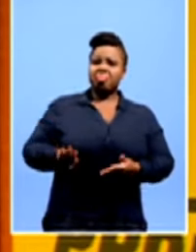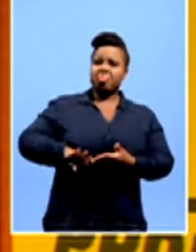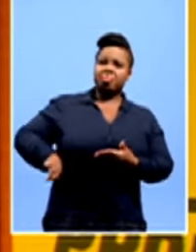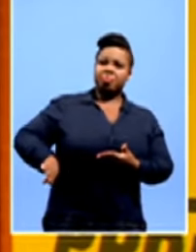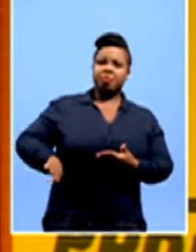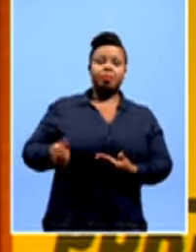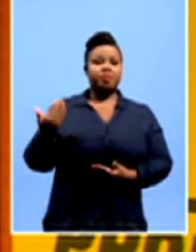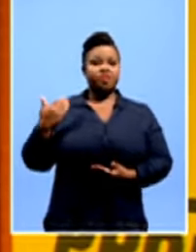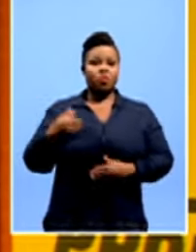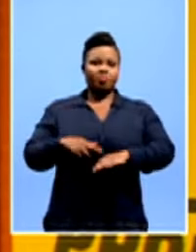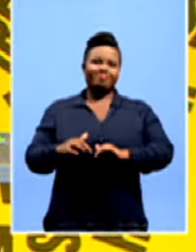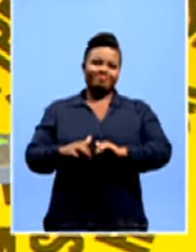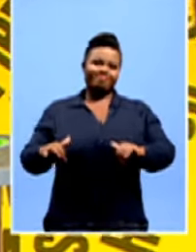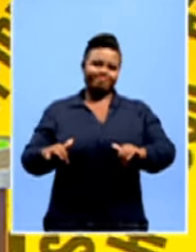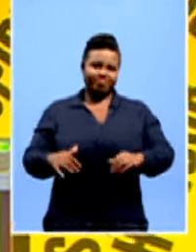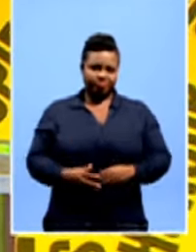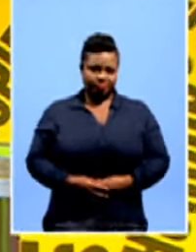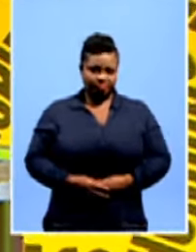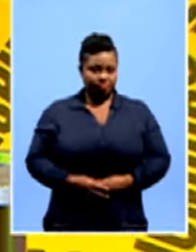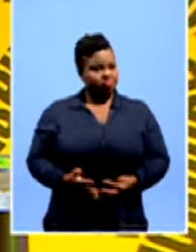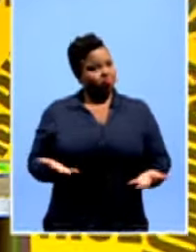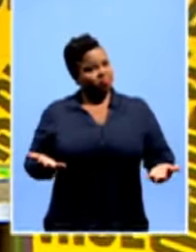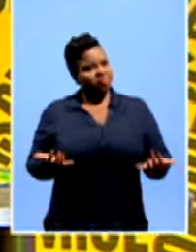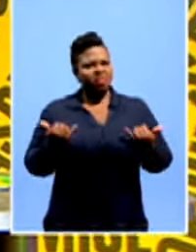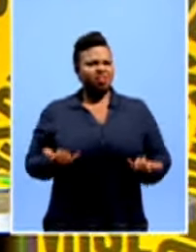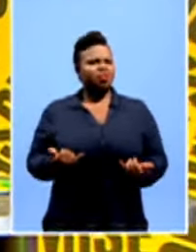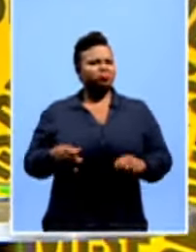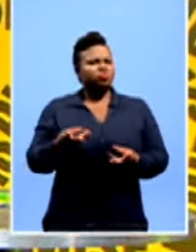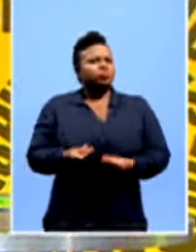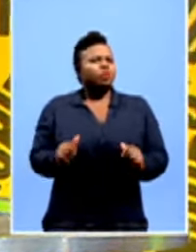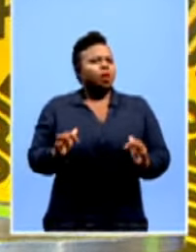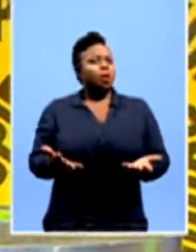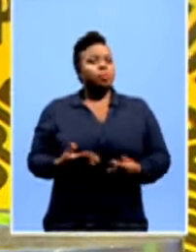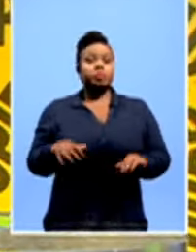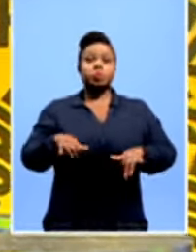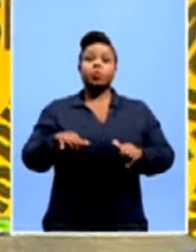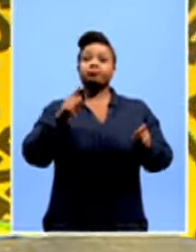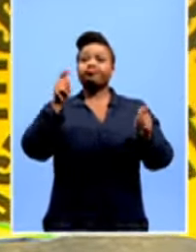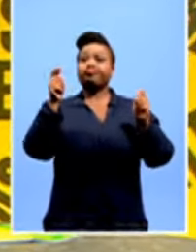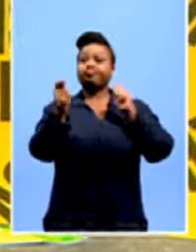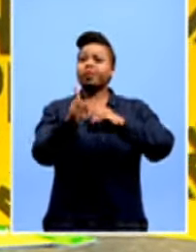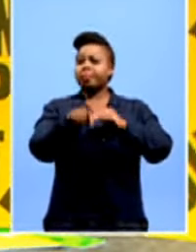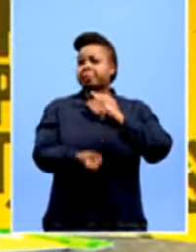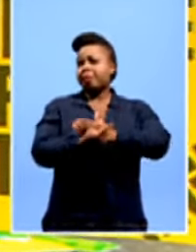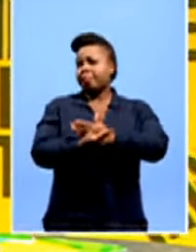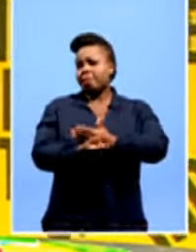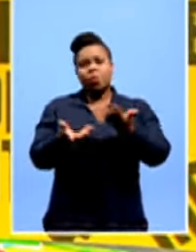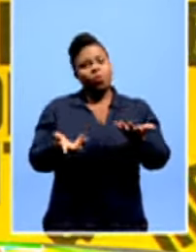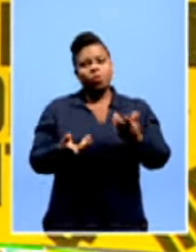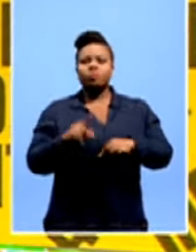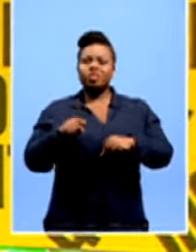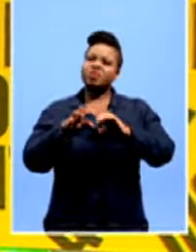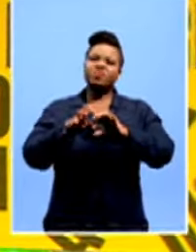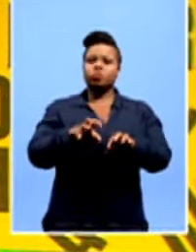marginalised under apartheid. So what's the ideal solution? Wait for transformation to happen on its own or